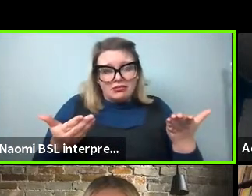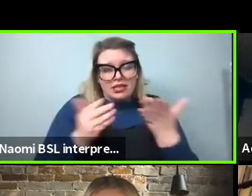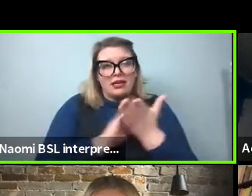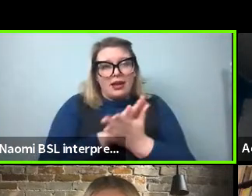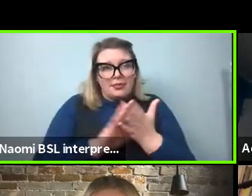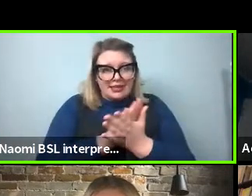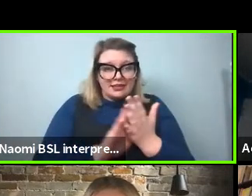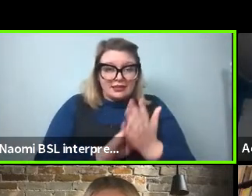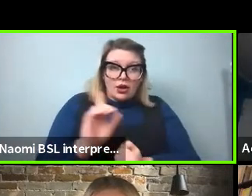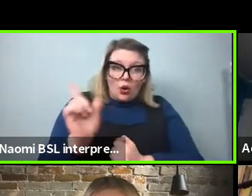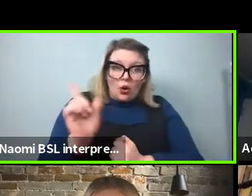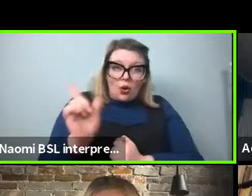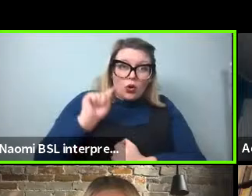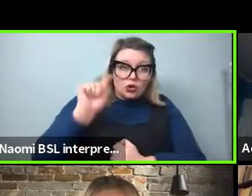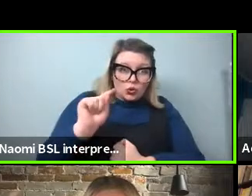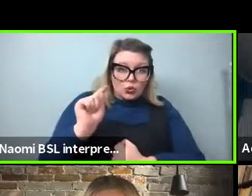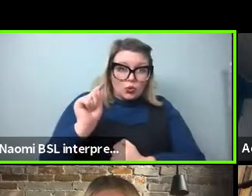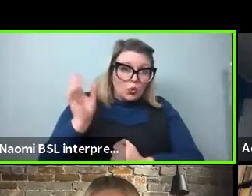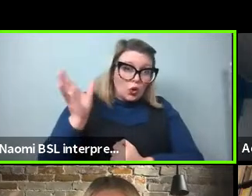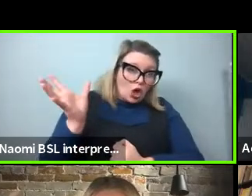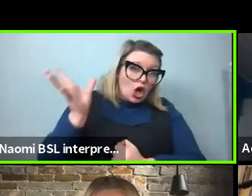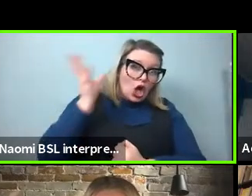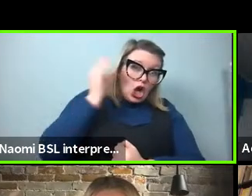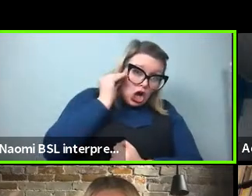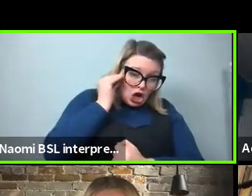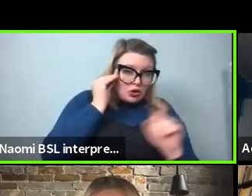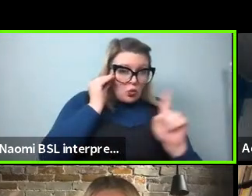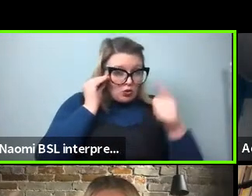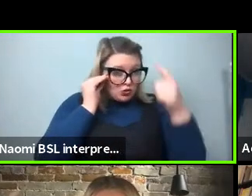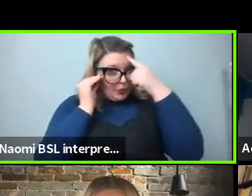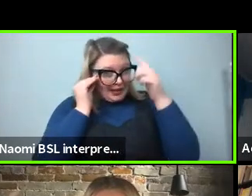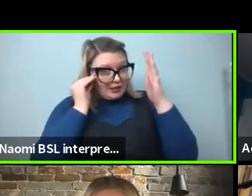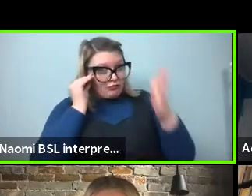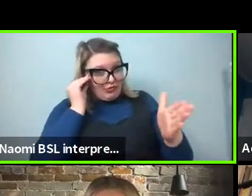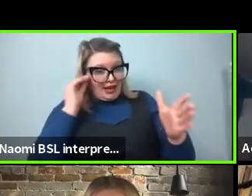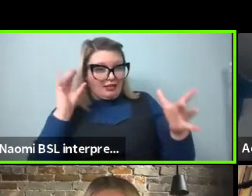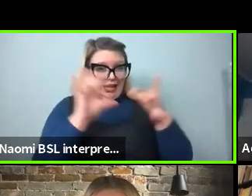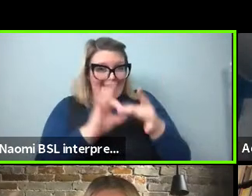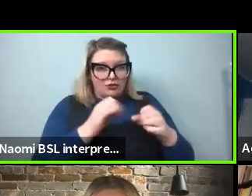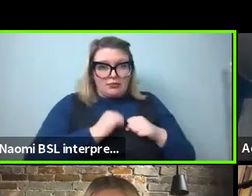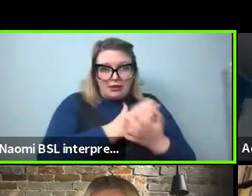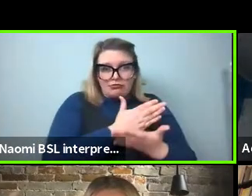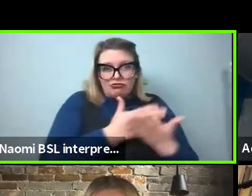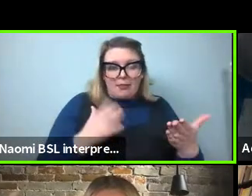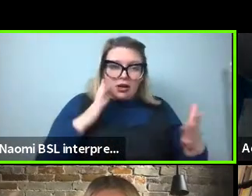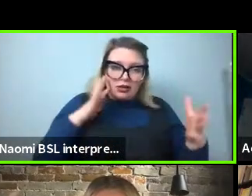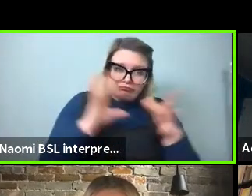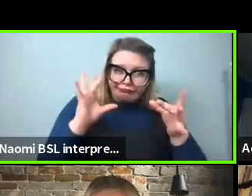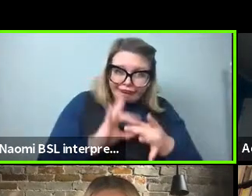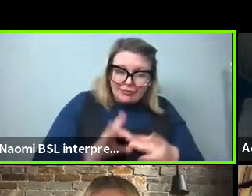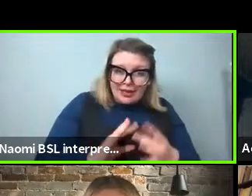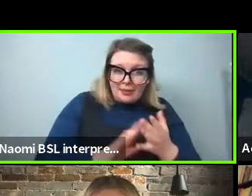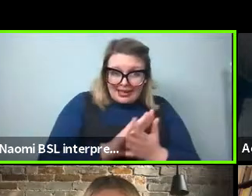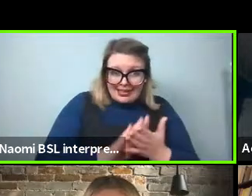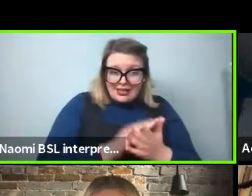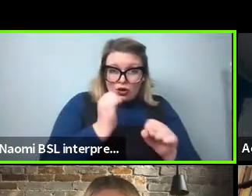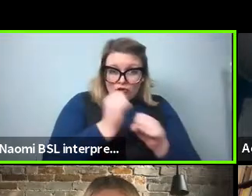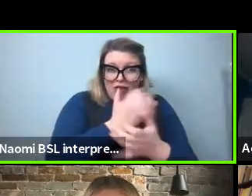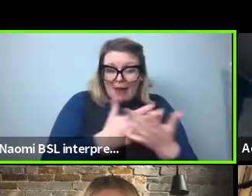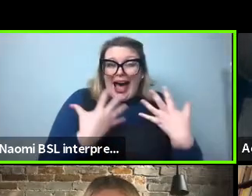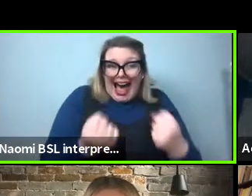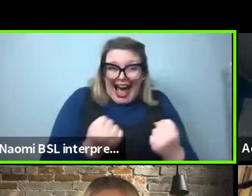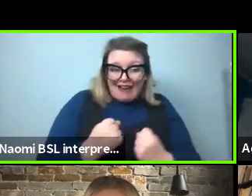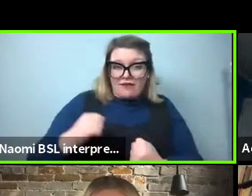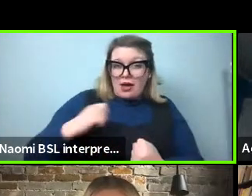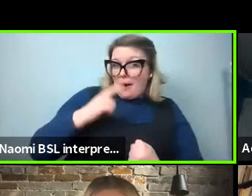heard are to the things that you are, you think are real, like those things in your grammar. So it really, there's probabilities in that grammar, you know, so that